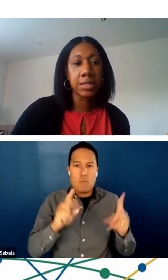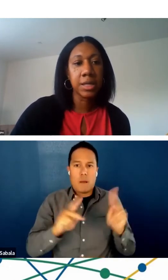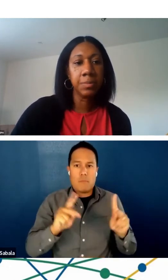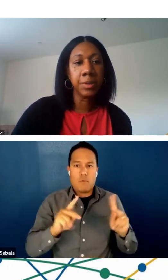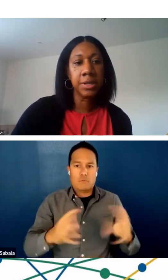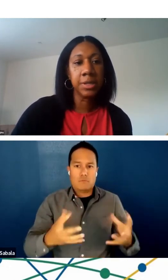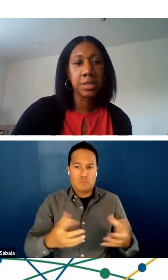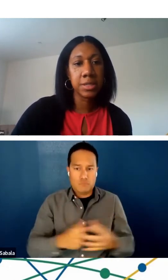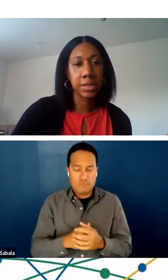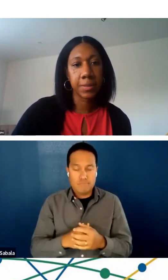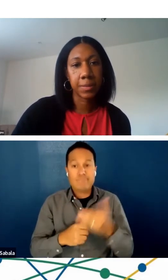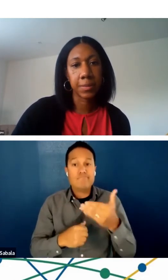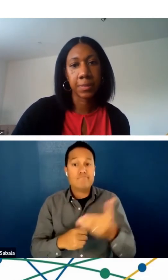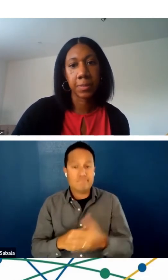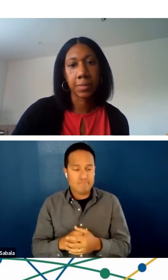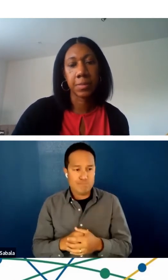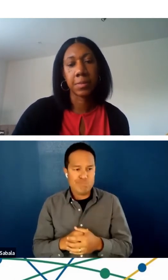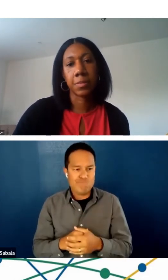Next slide, please.